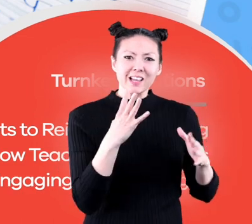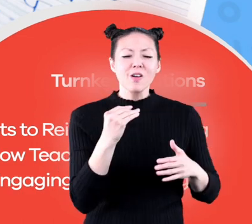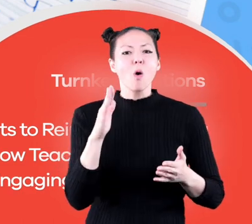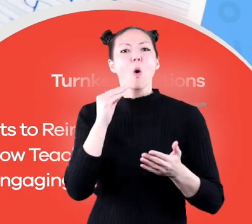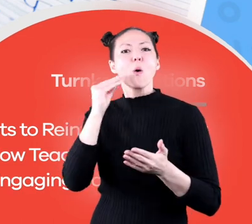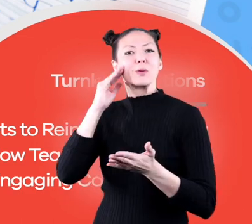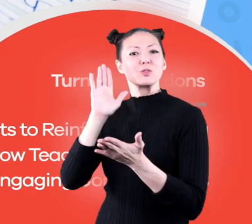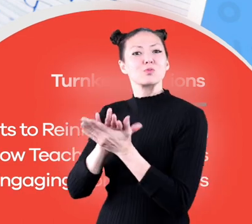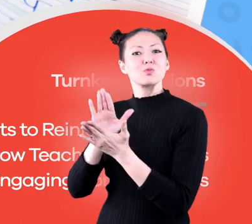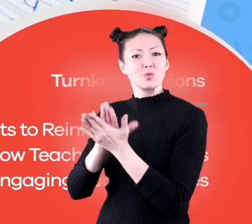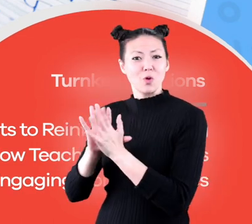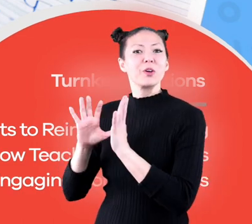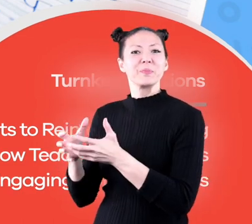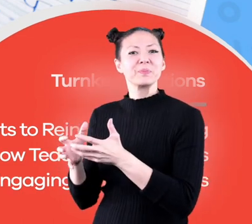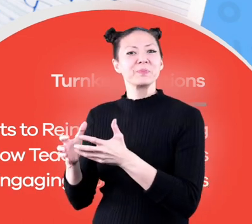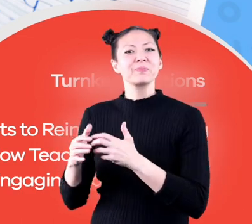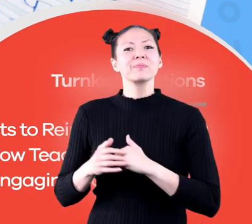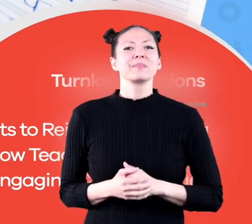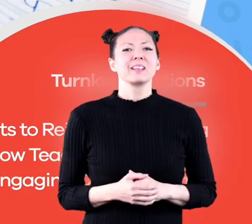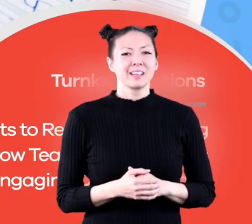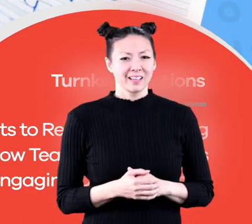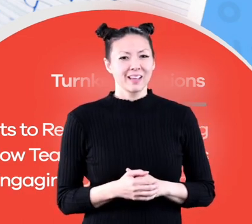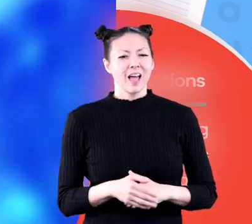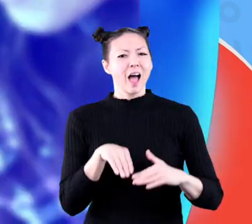teachers and homeschoolers!